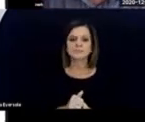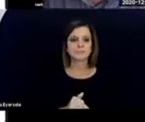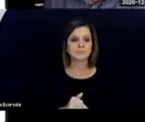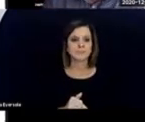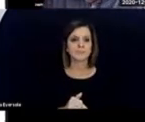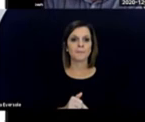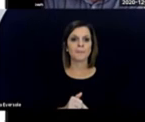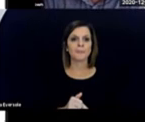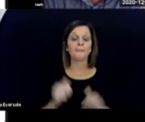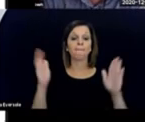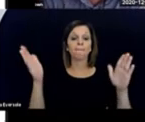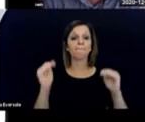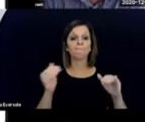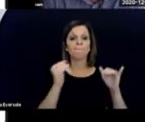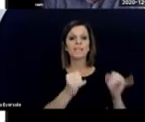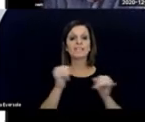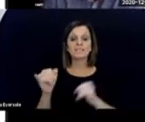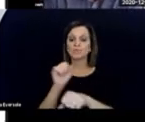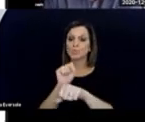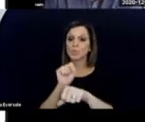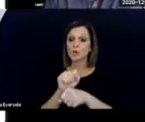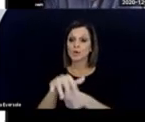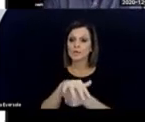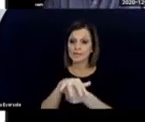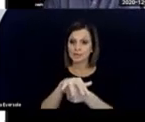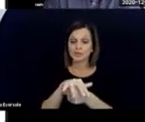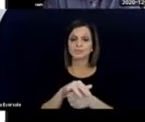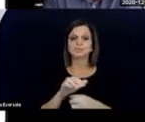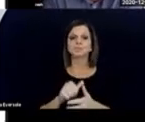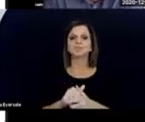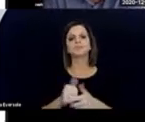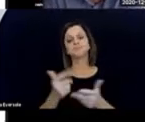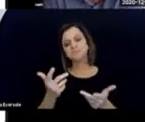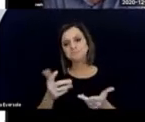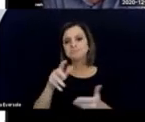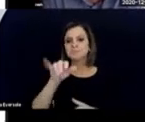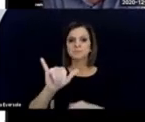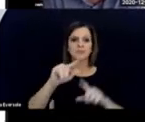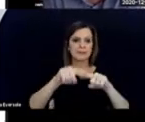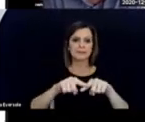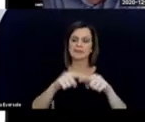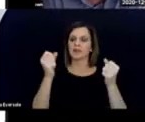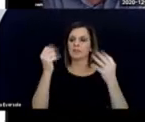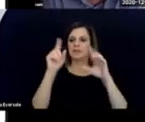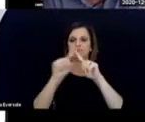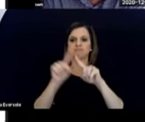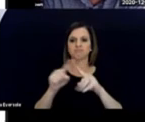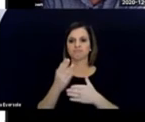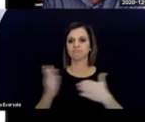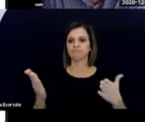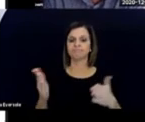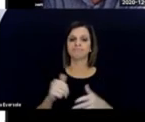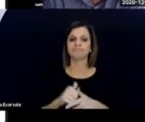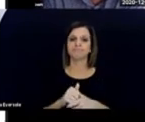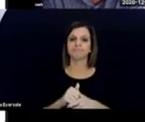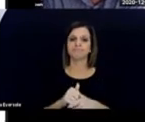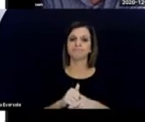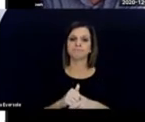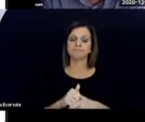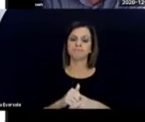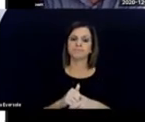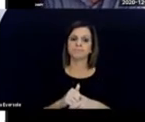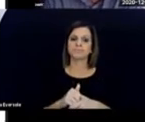Individual workstation. This depends on lots of things. But I've just as an example,